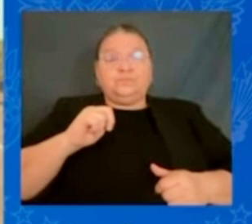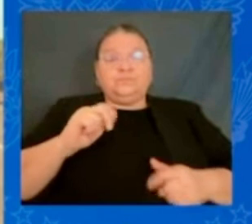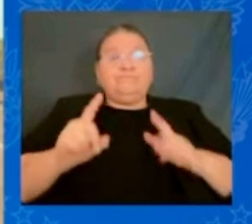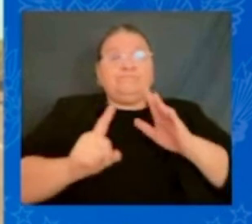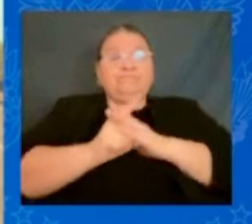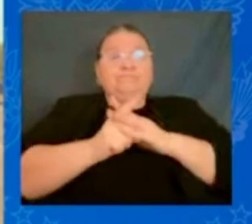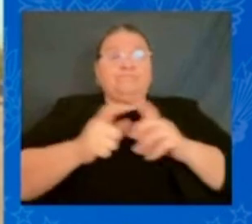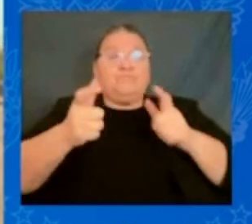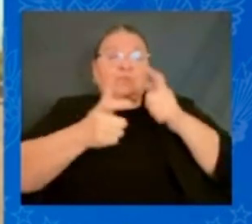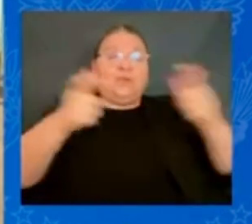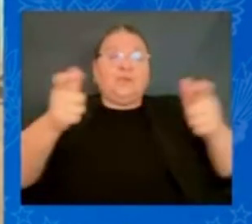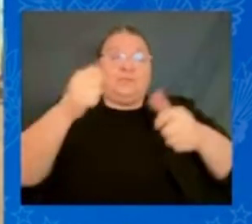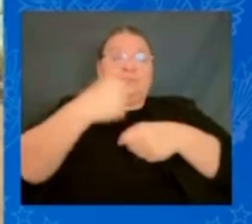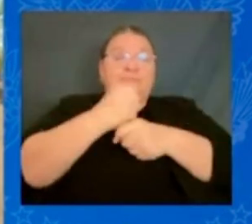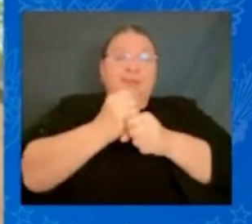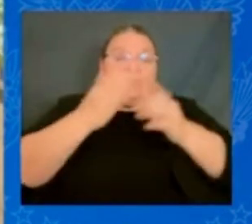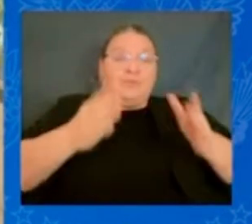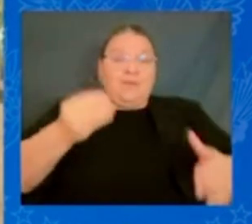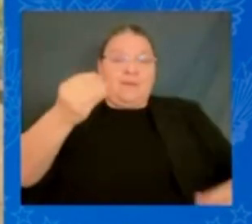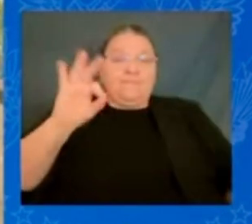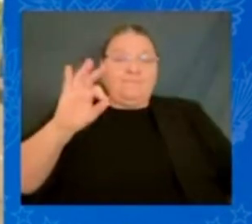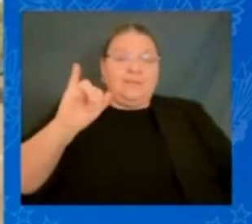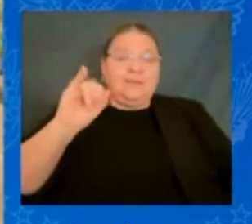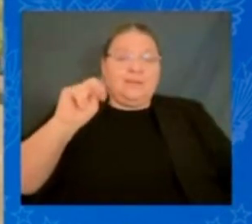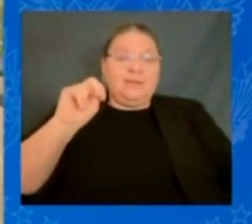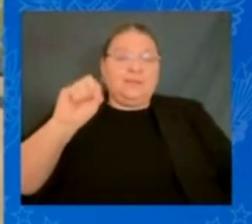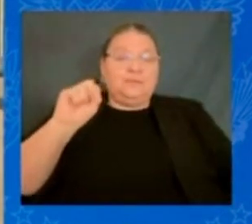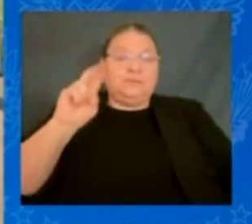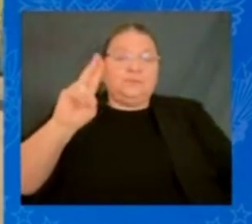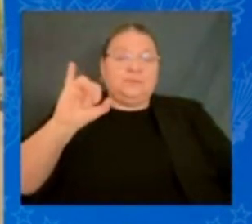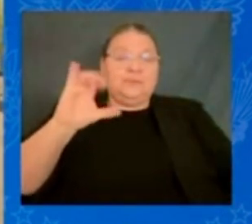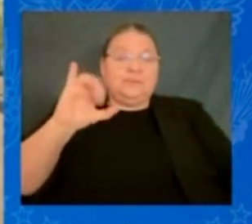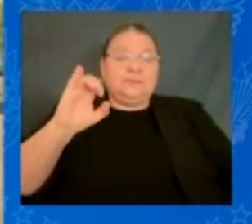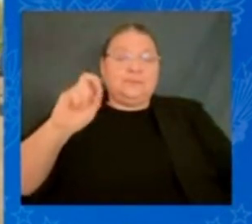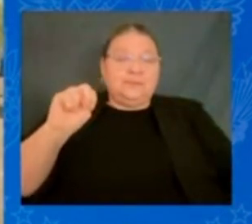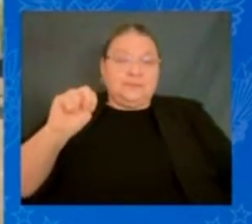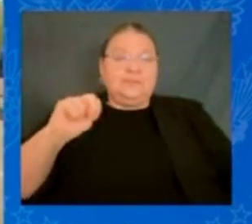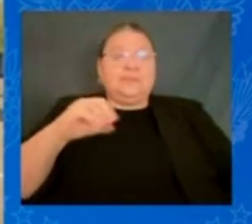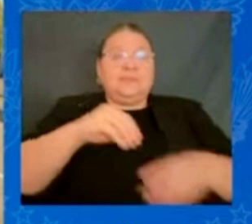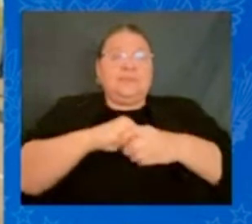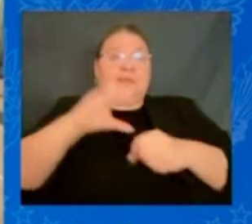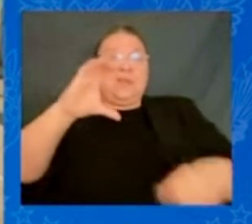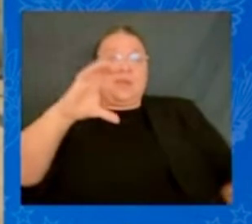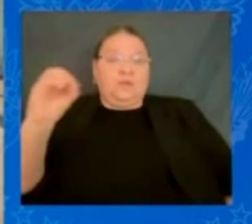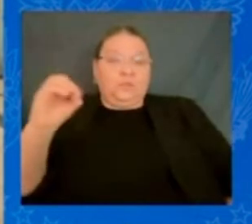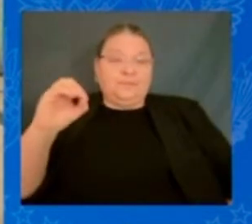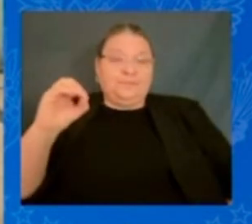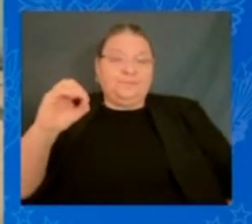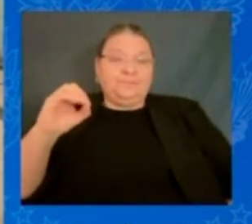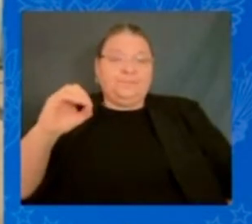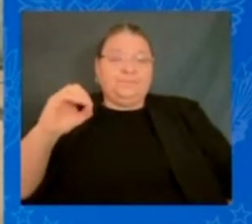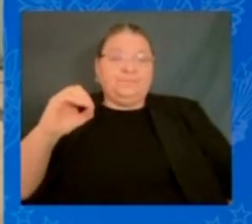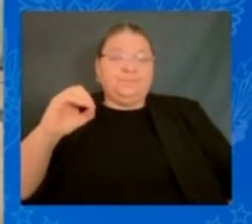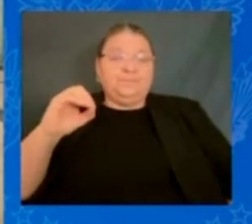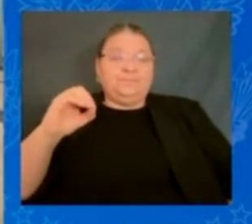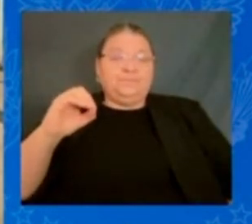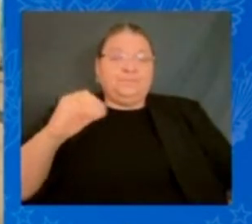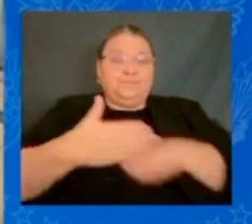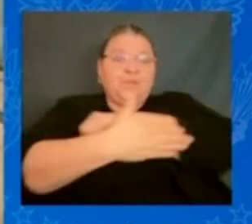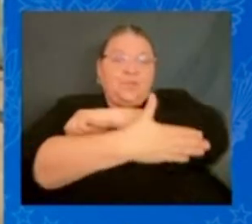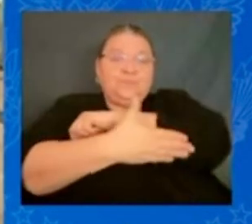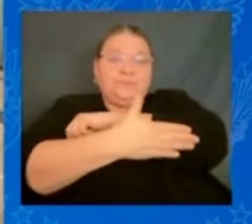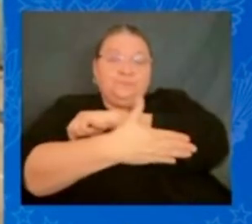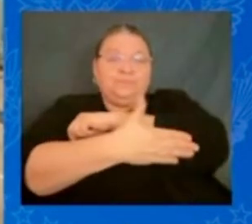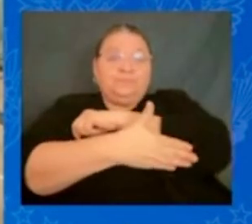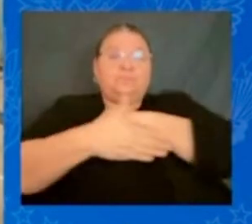country. They — as they said, seen the Lord. They saw a light. And here's the deal — I'm not kidding. Eli